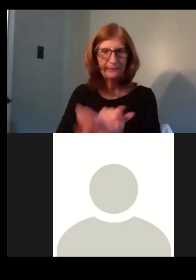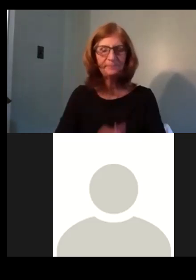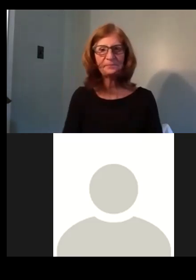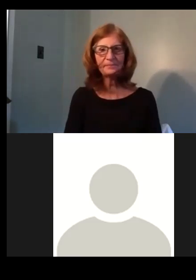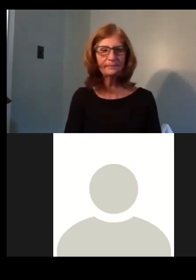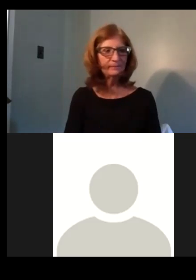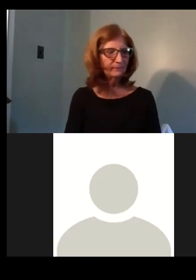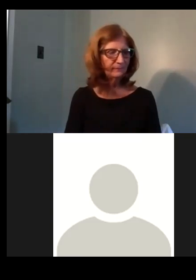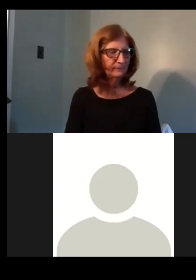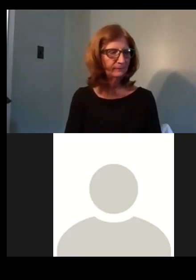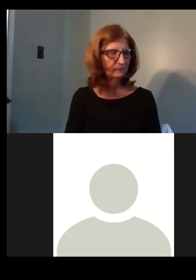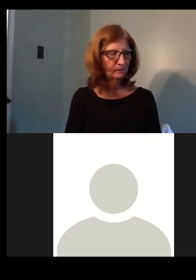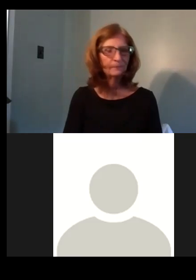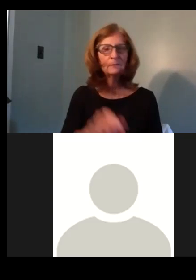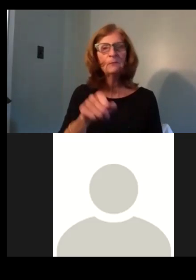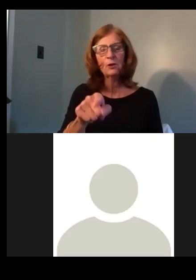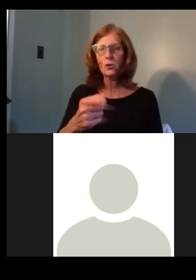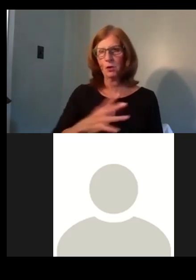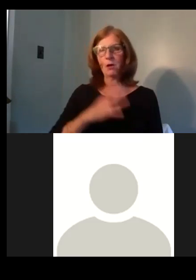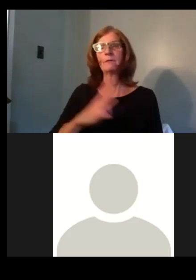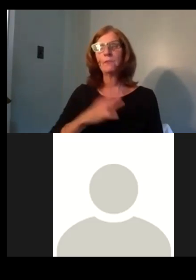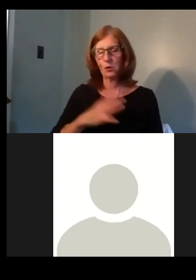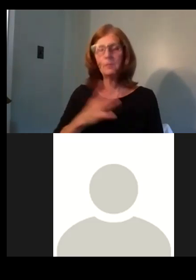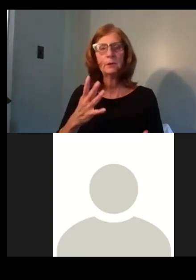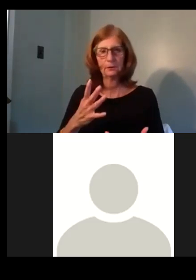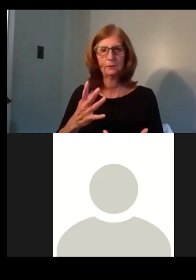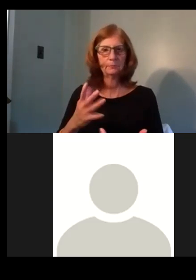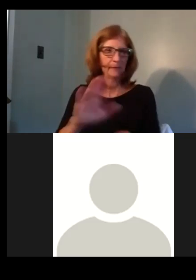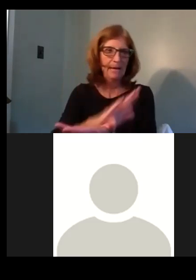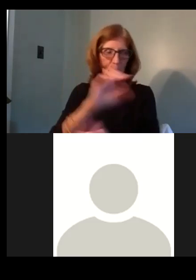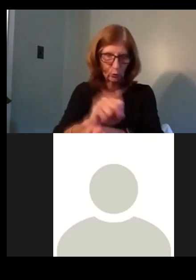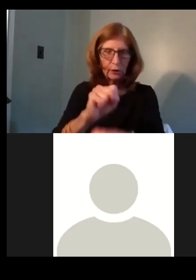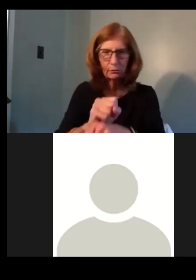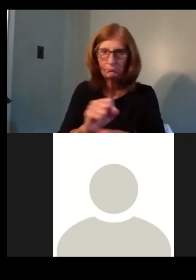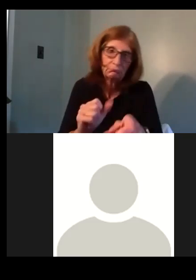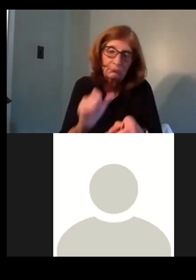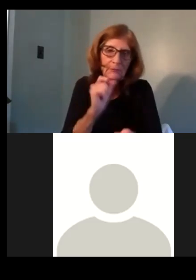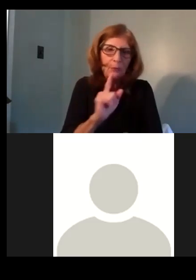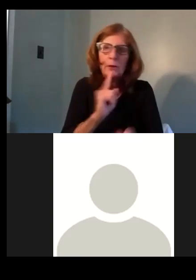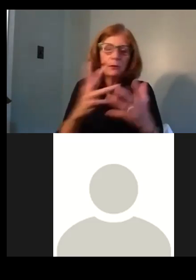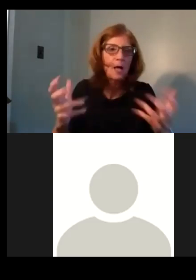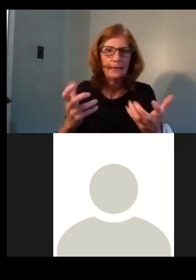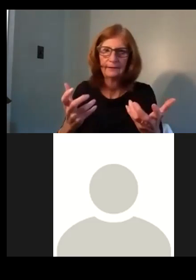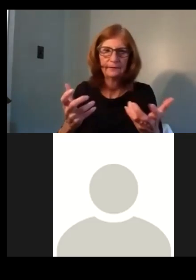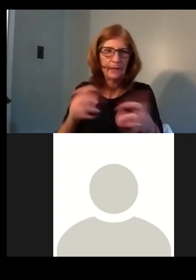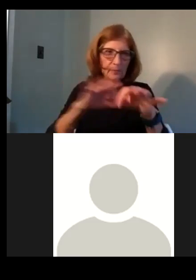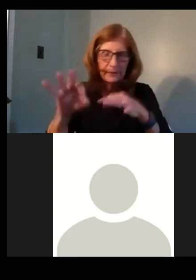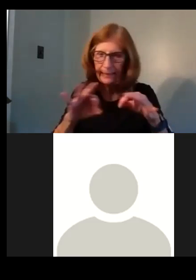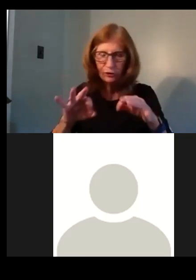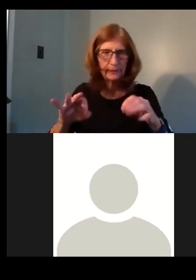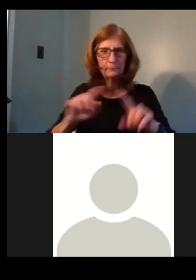Pro forma matters that require board approval, but usually not much discussion or explanation, unless there's anything,